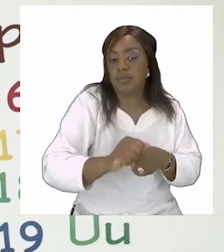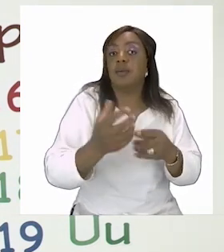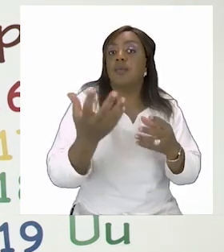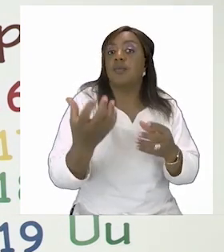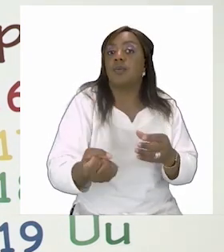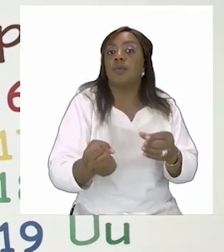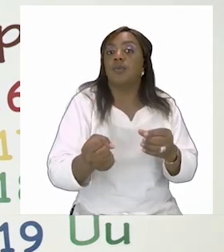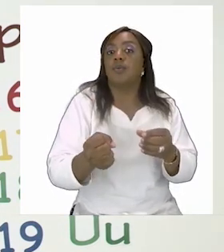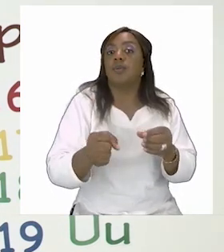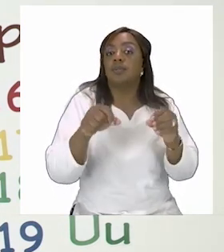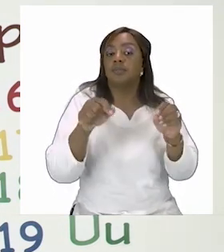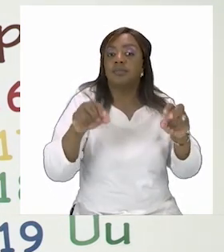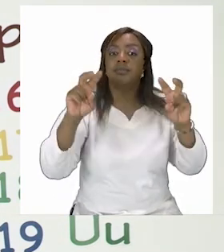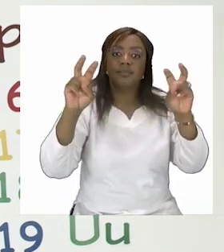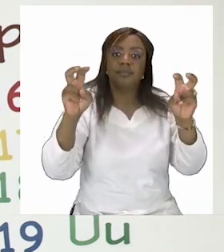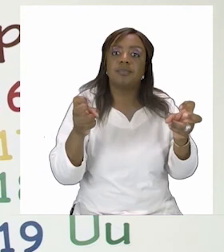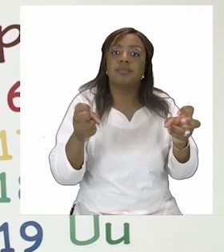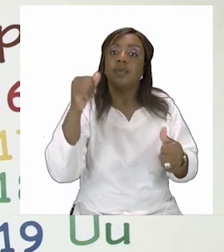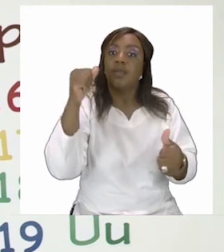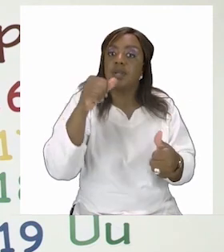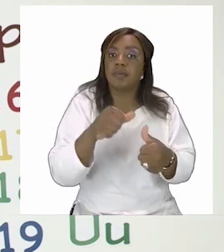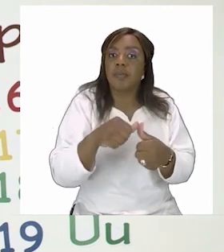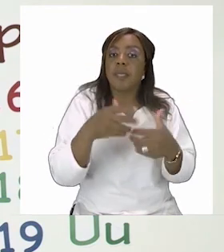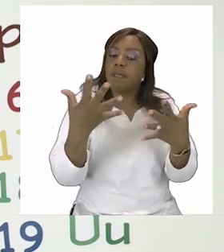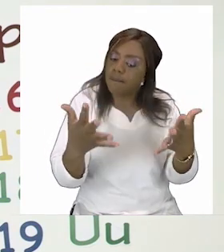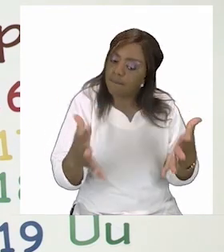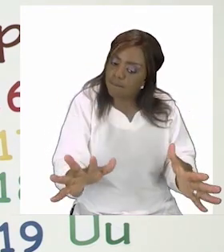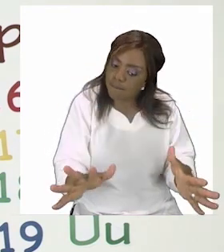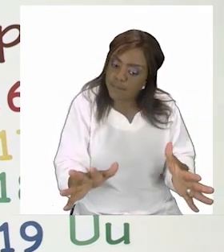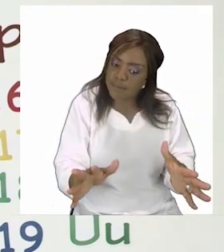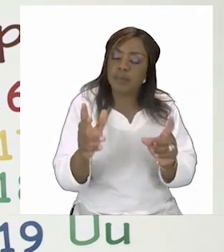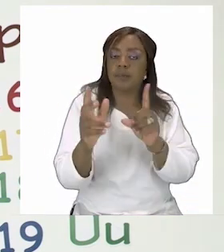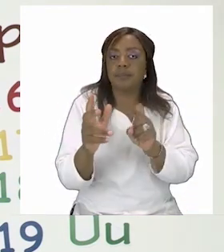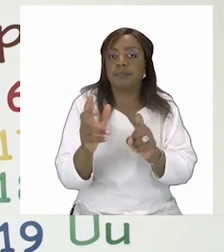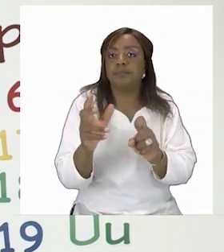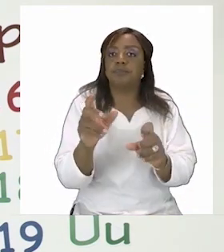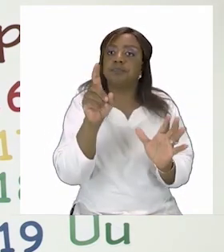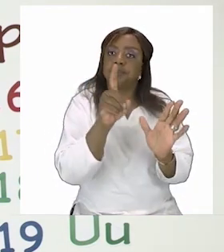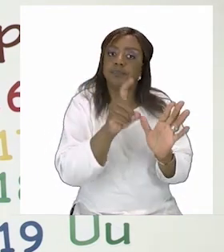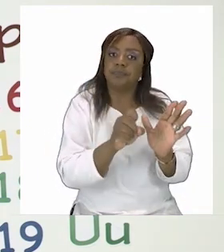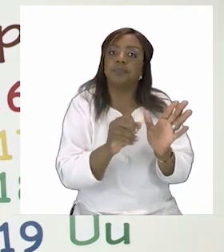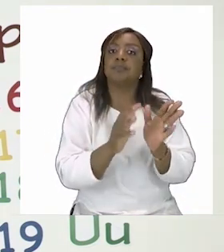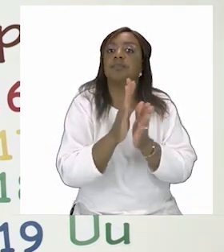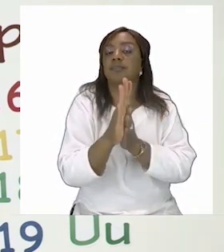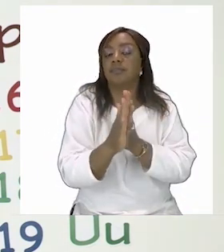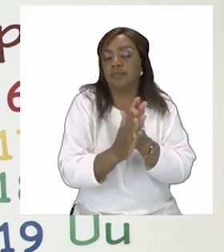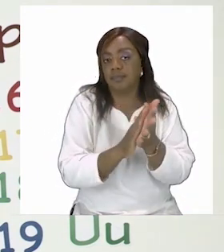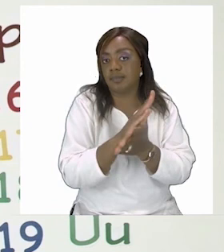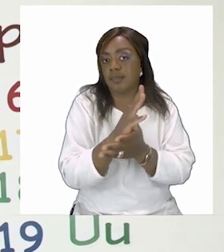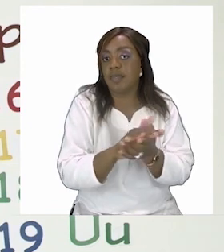for this lesson remember grade twos when we are done we need to sanitize our hands